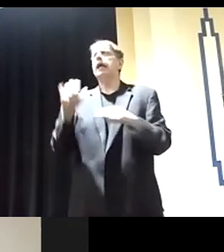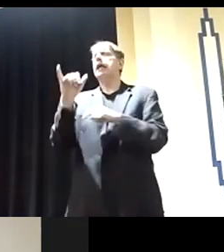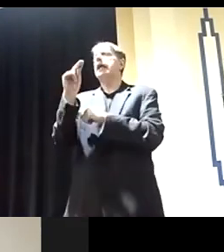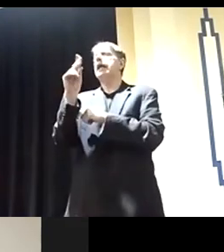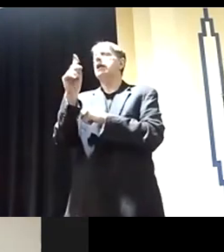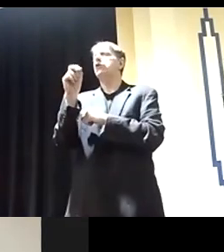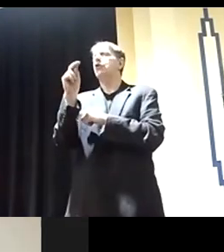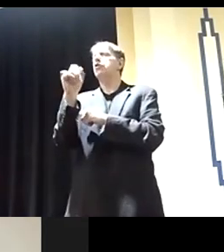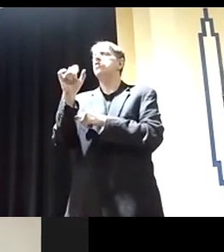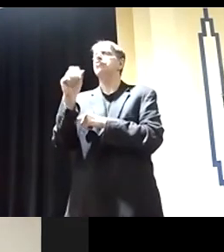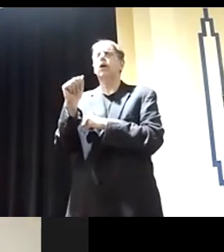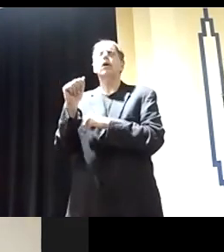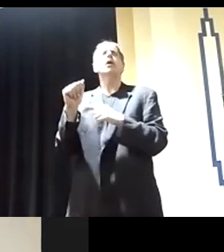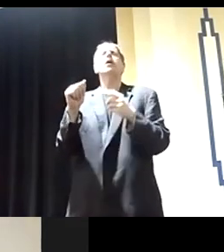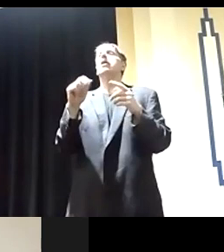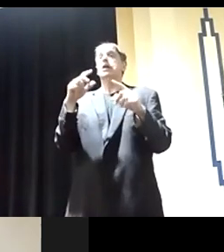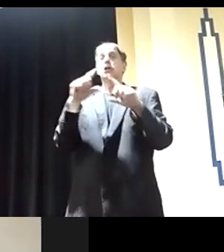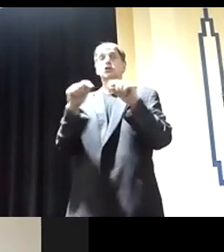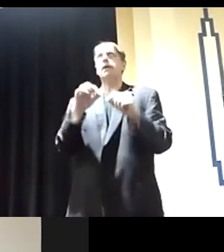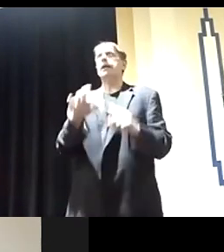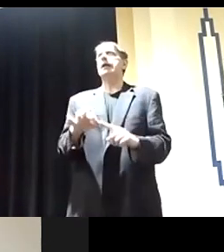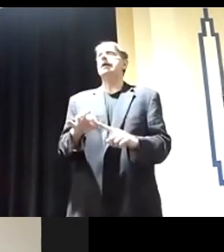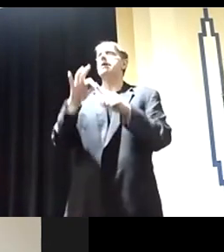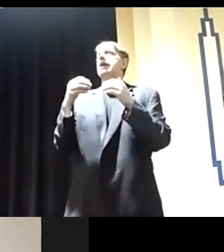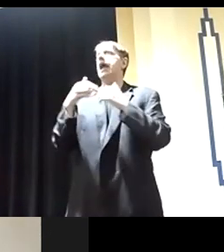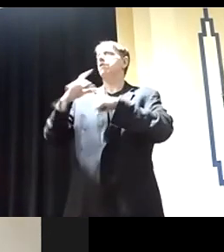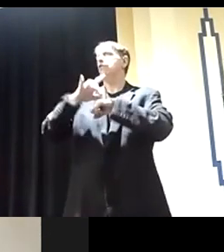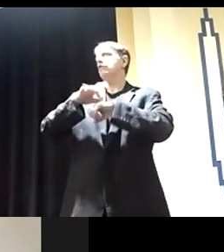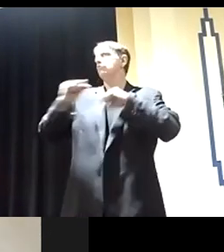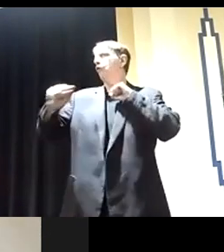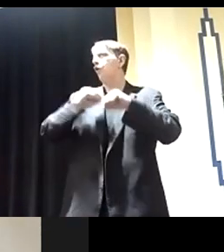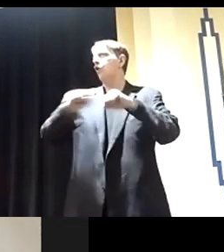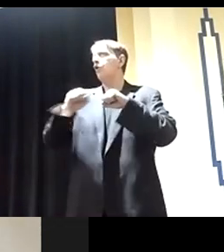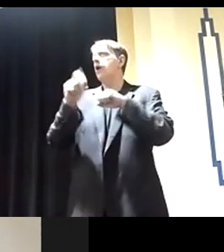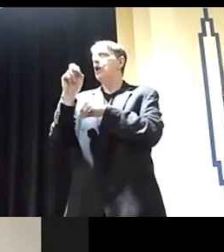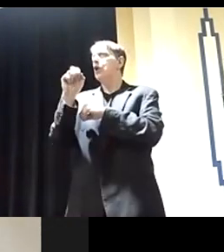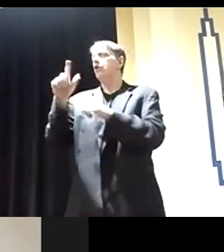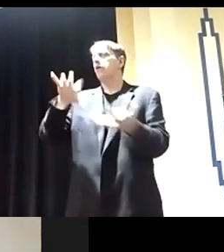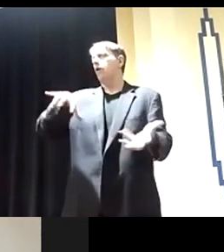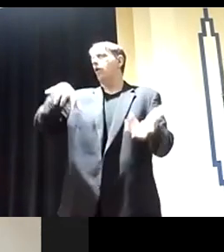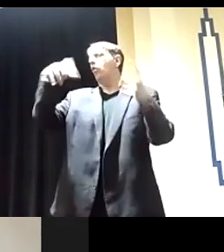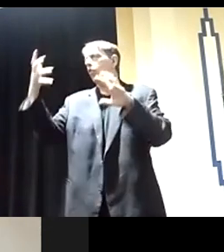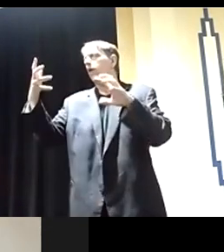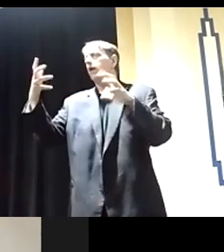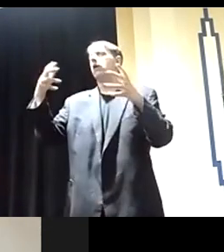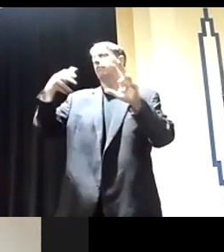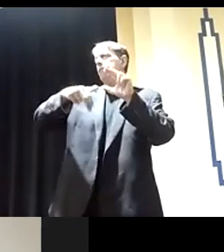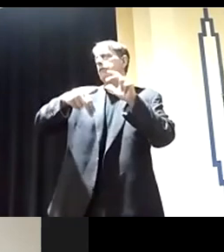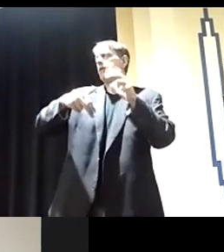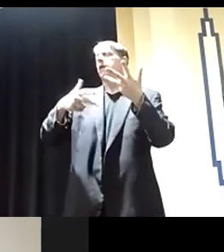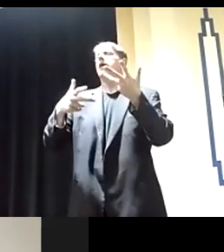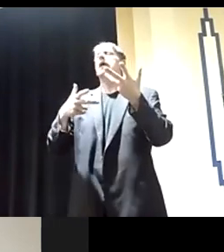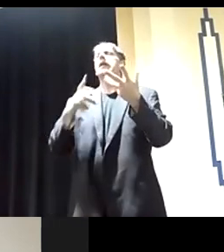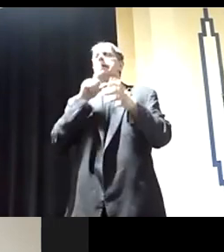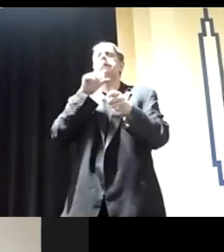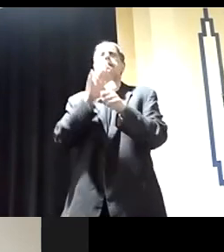these nations, especially in Japan after the Fukushima, uh, nuclear disaster with, uh, that committed